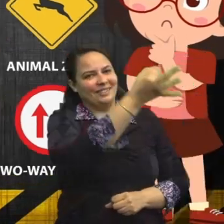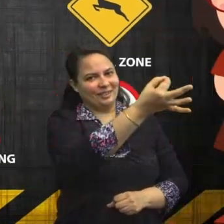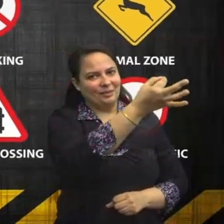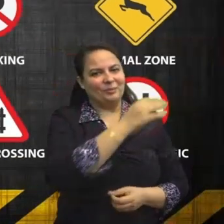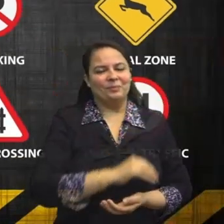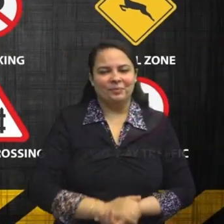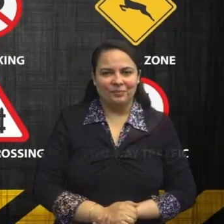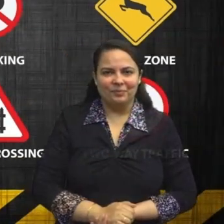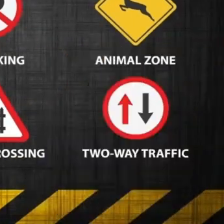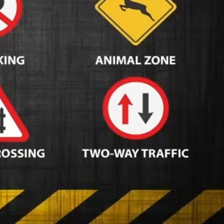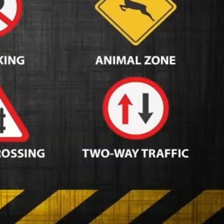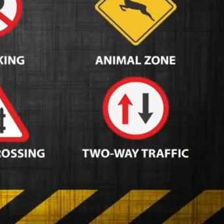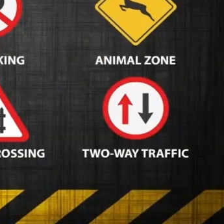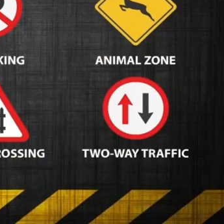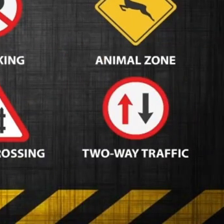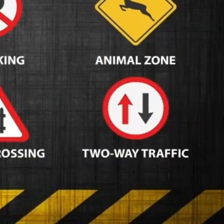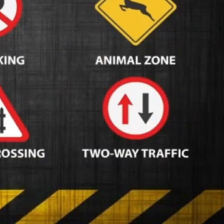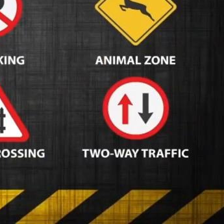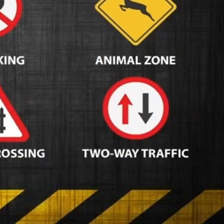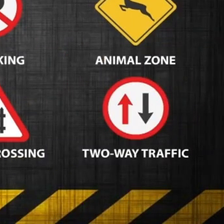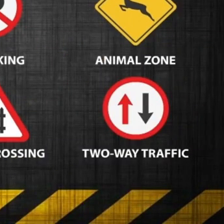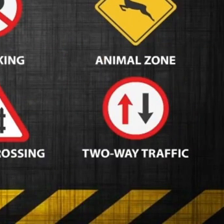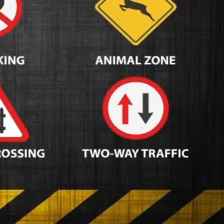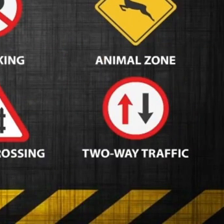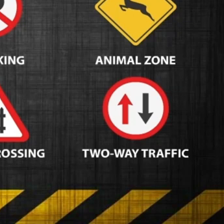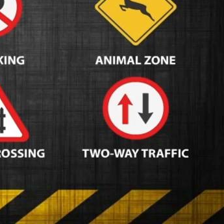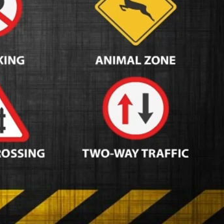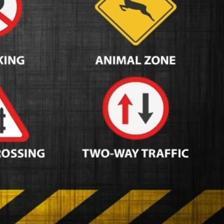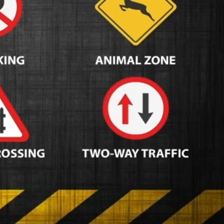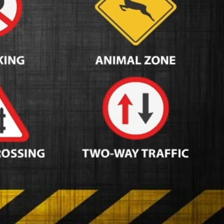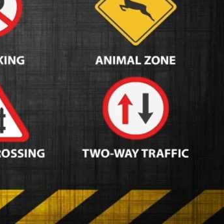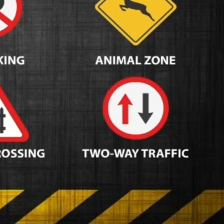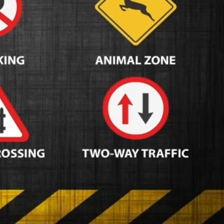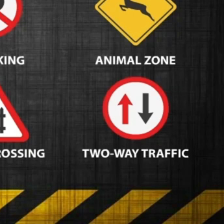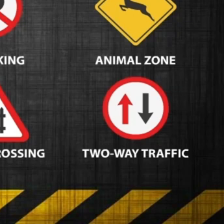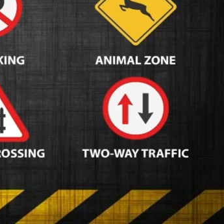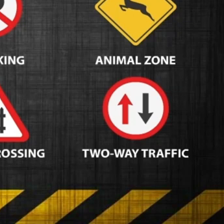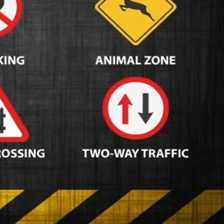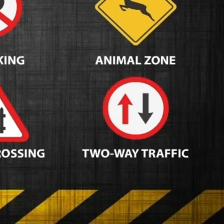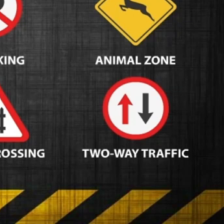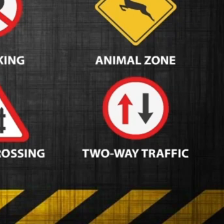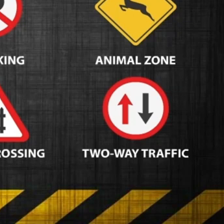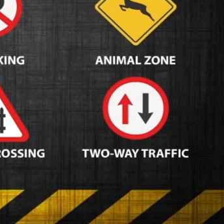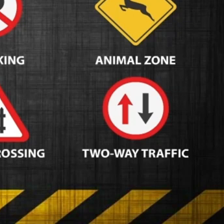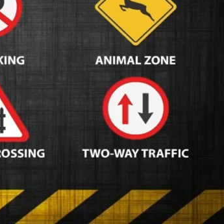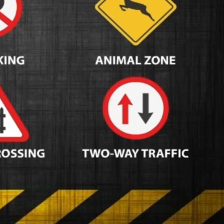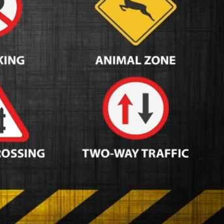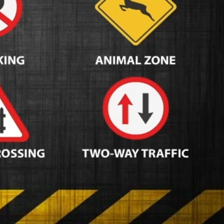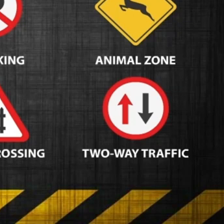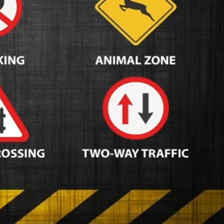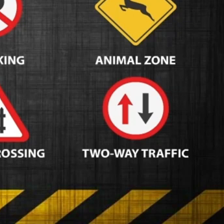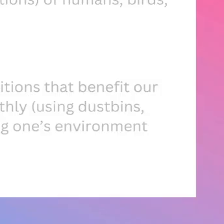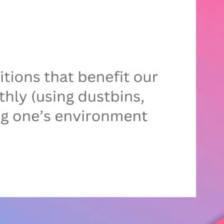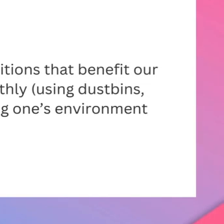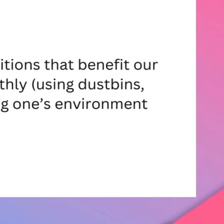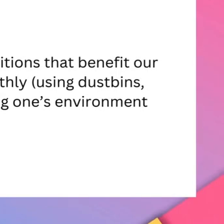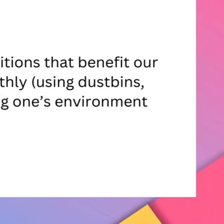when you travel on the road. And don't forget to discuss what you see with your classmates and your teacher. Let's